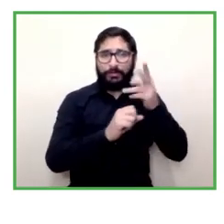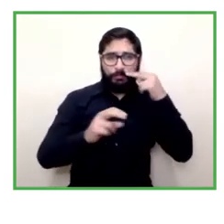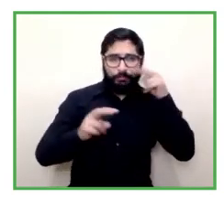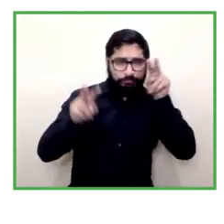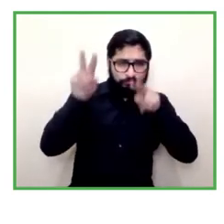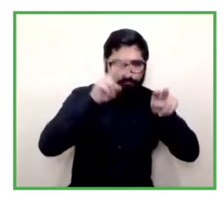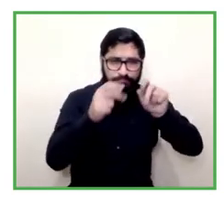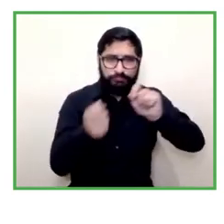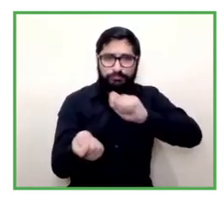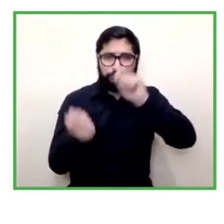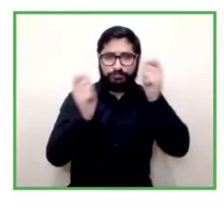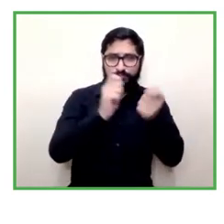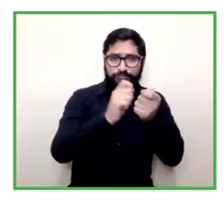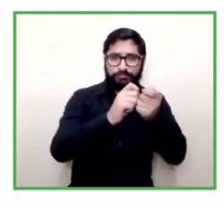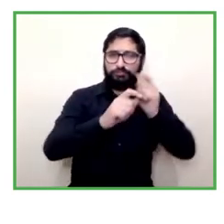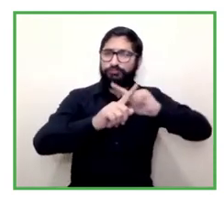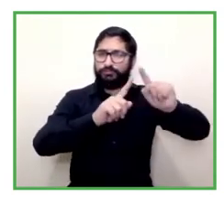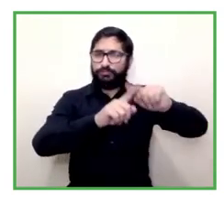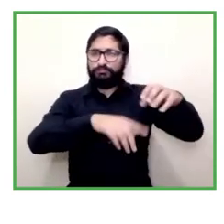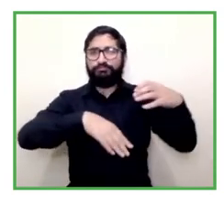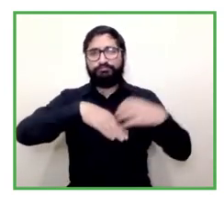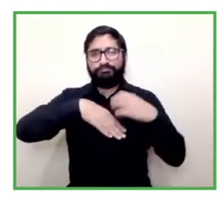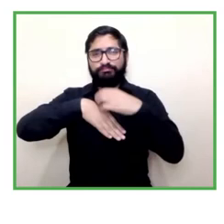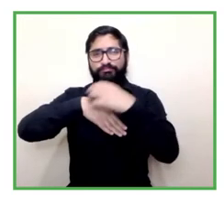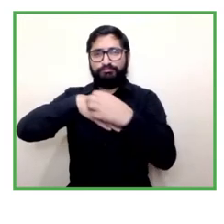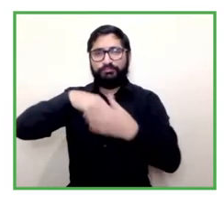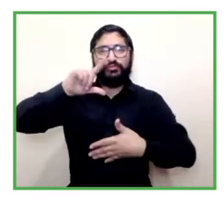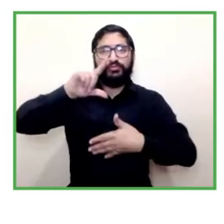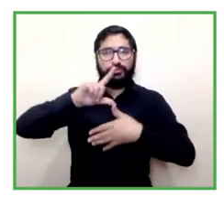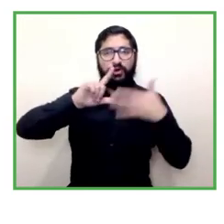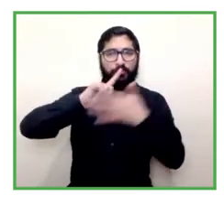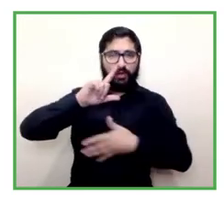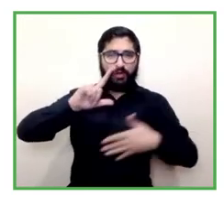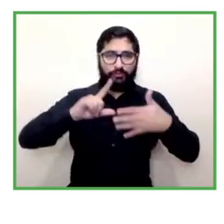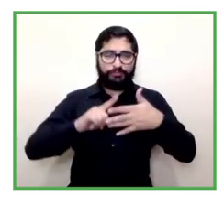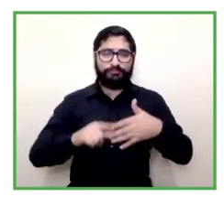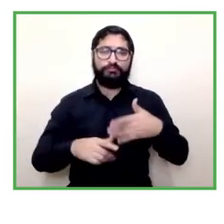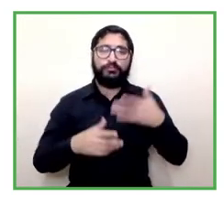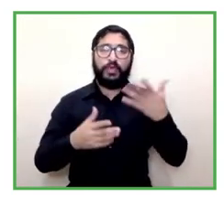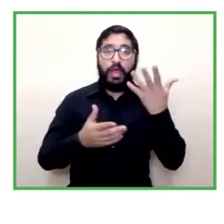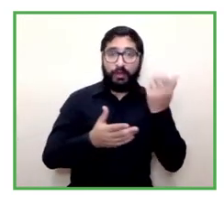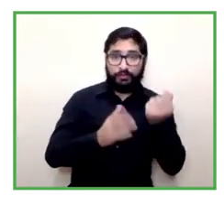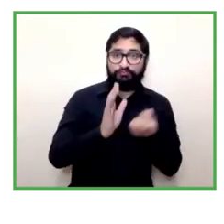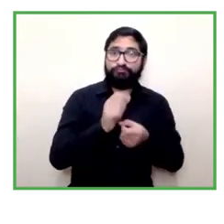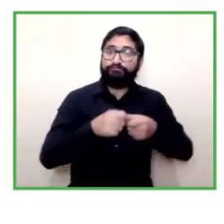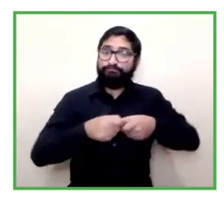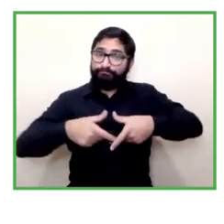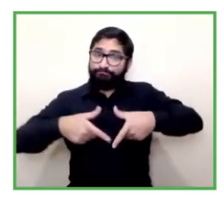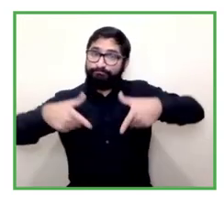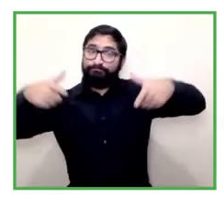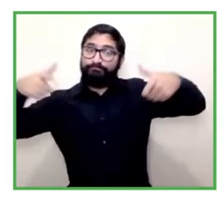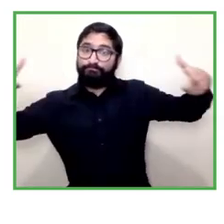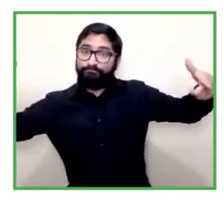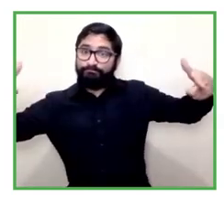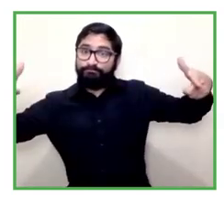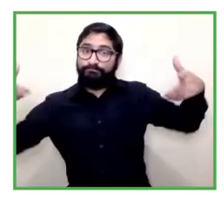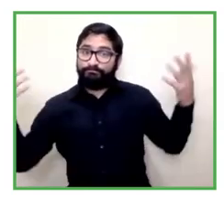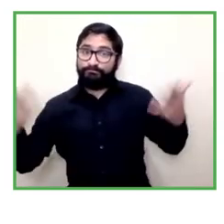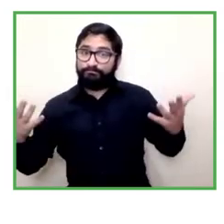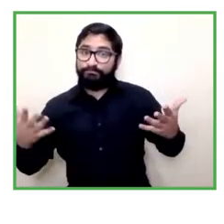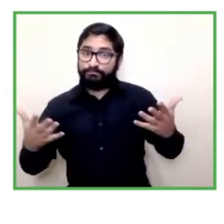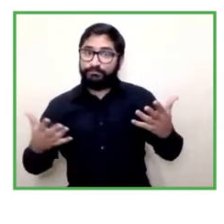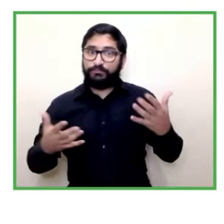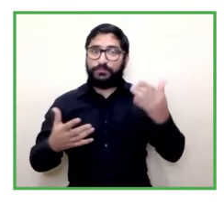have observed this for all of the regions that we have grown rates of informal labor